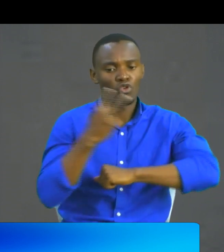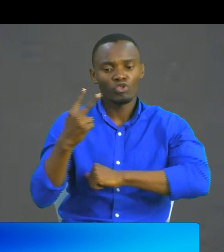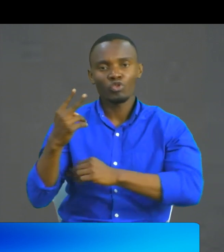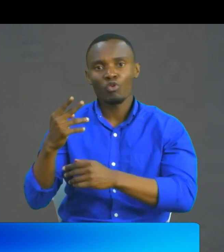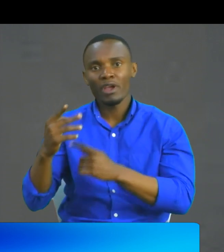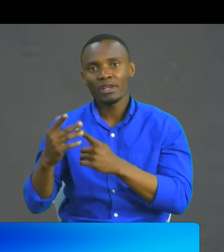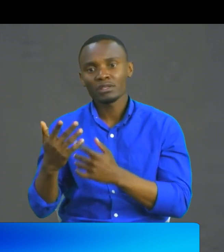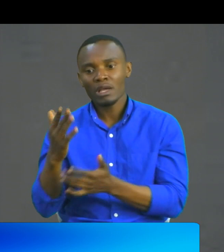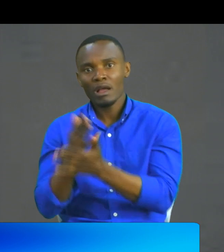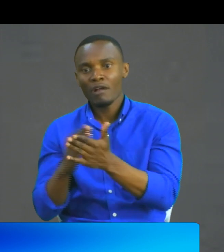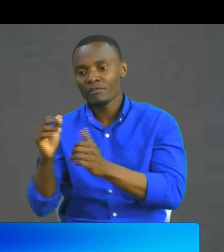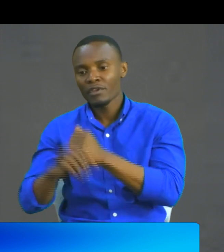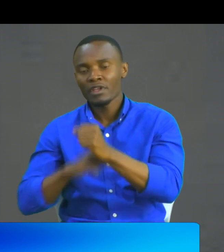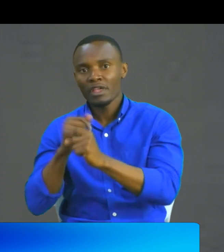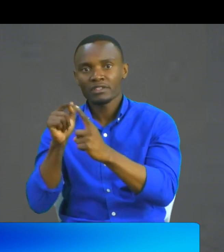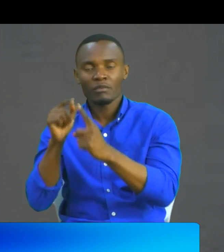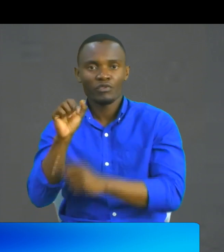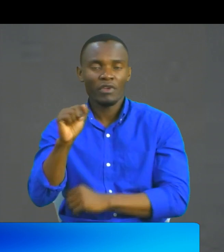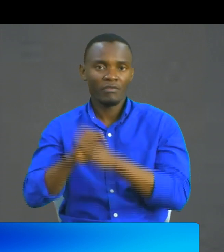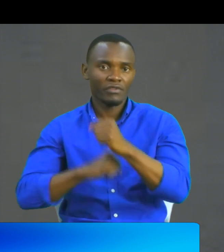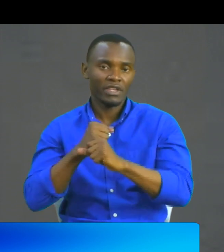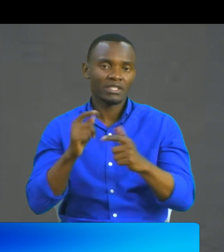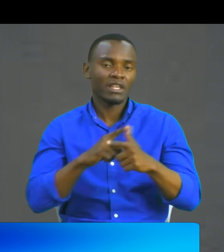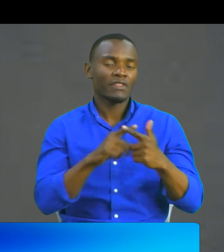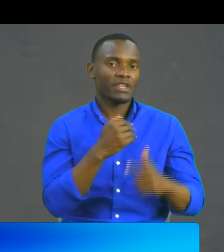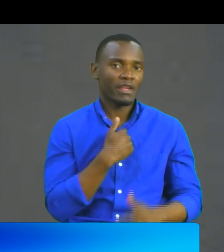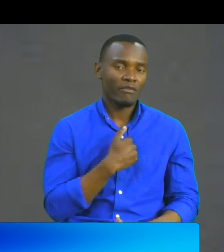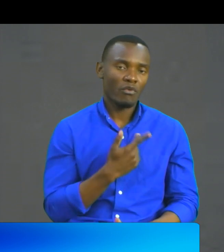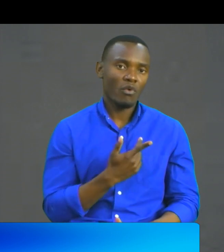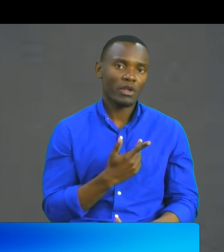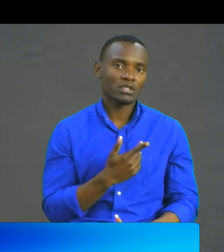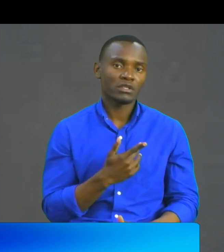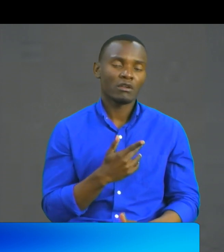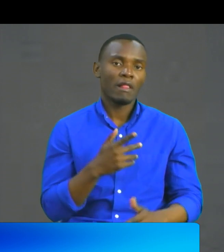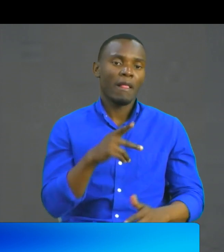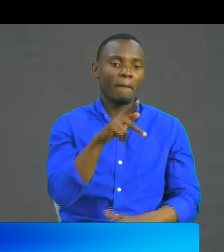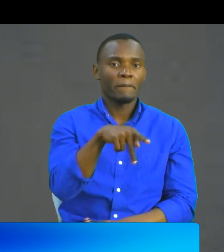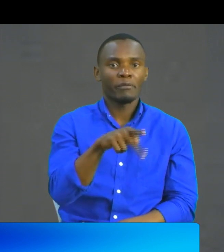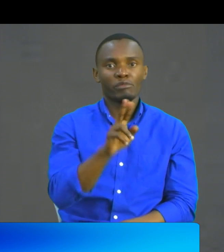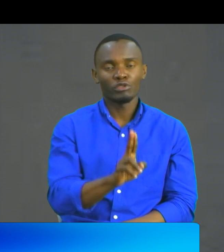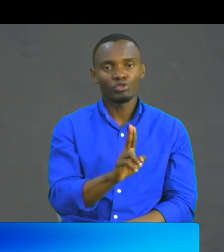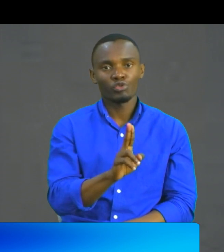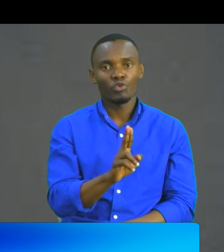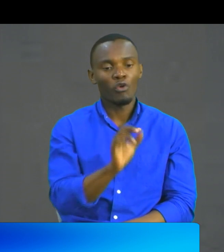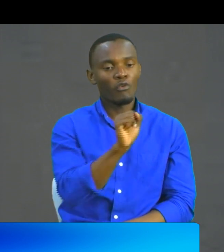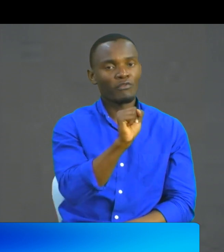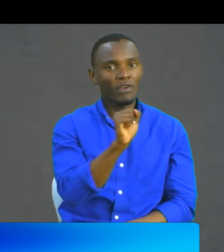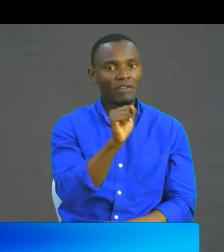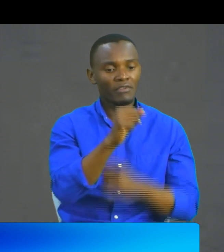then we have reception which is like PP2 next to go to primary is 5 years to 6.